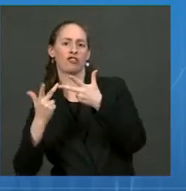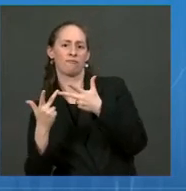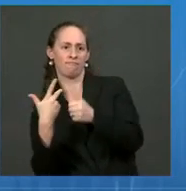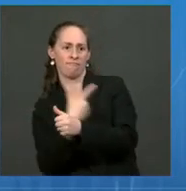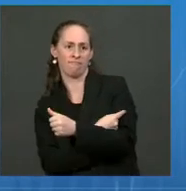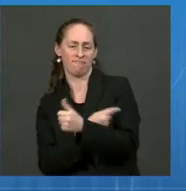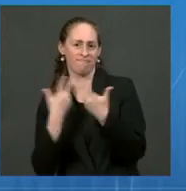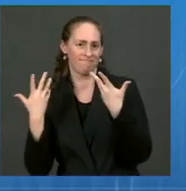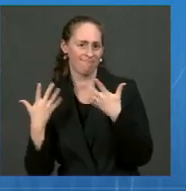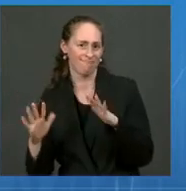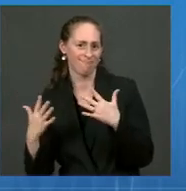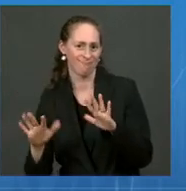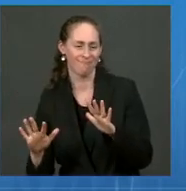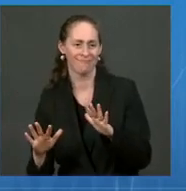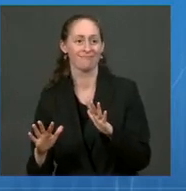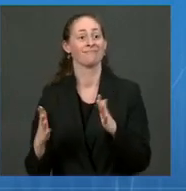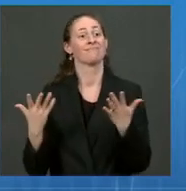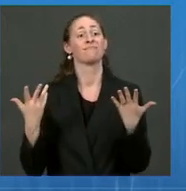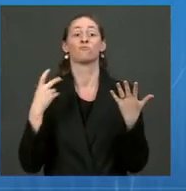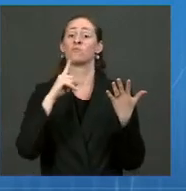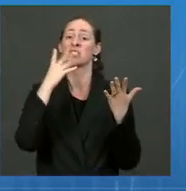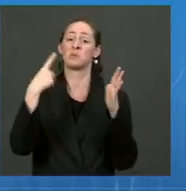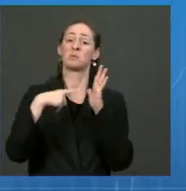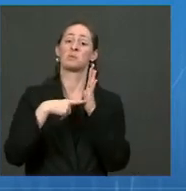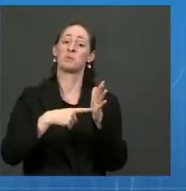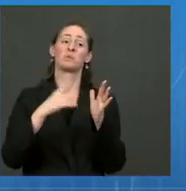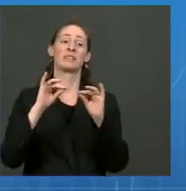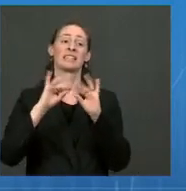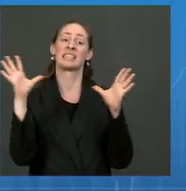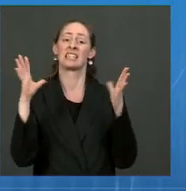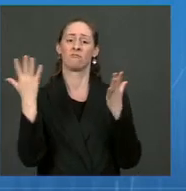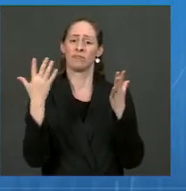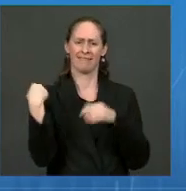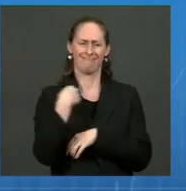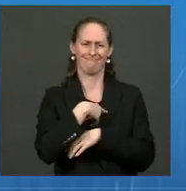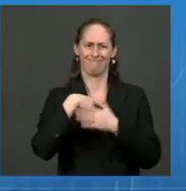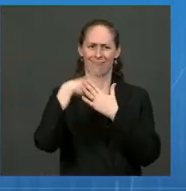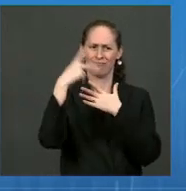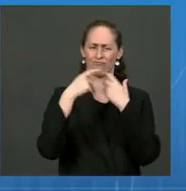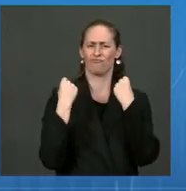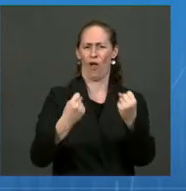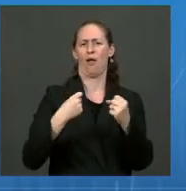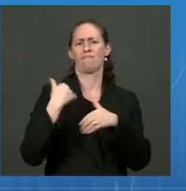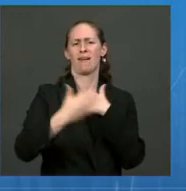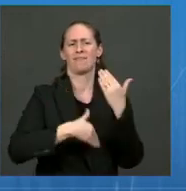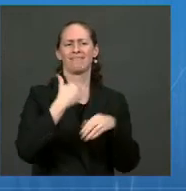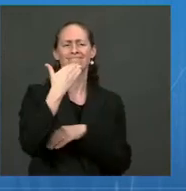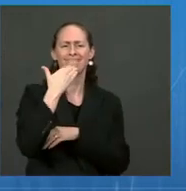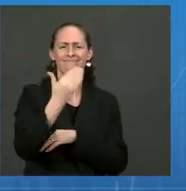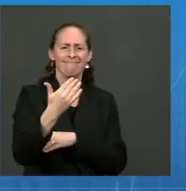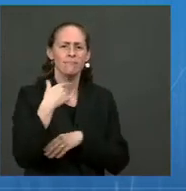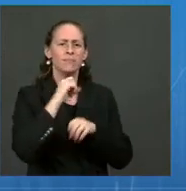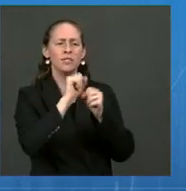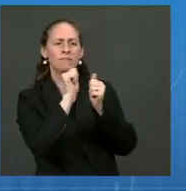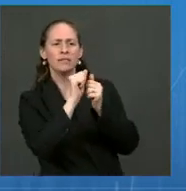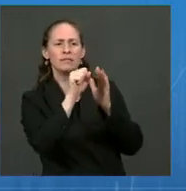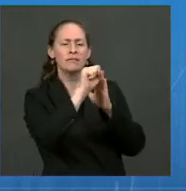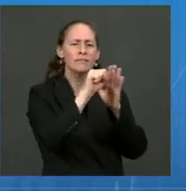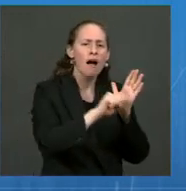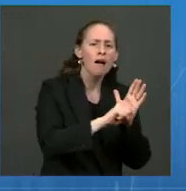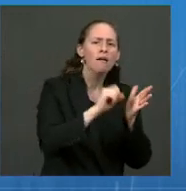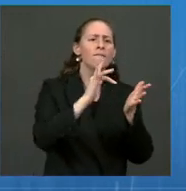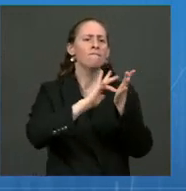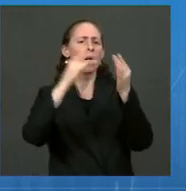So our booster program is off to a very strong start. And we're working with states, pharmacies, and other partners to quickly,